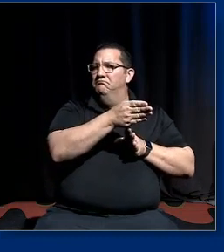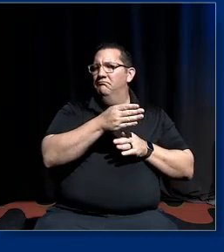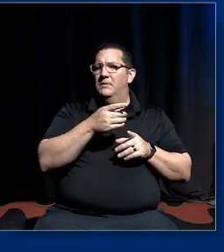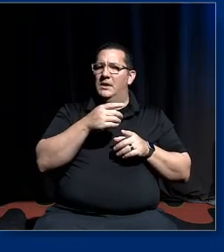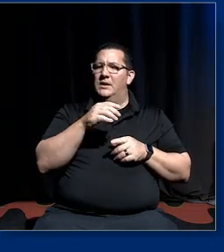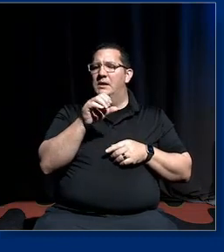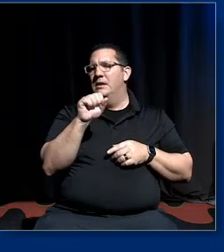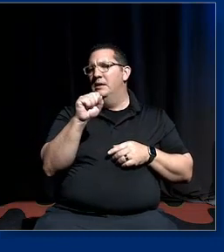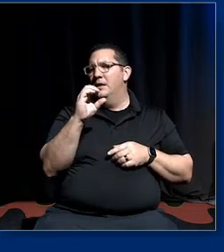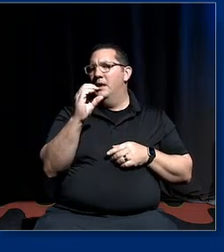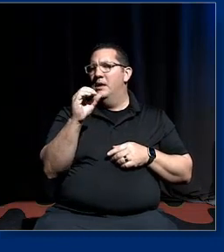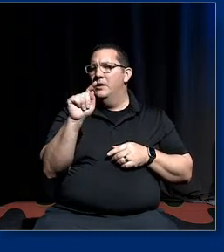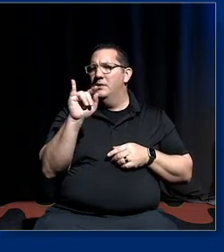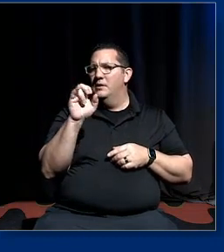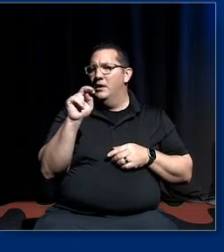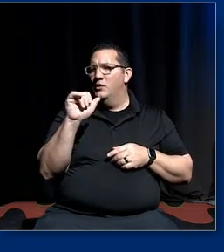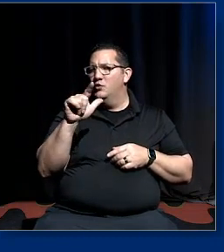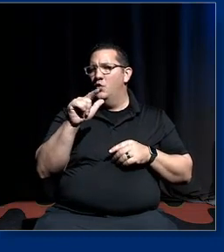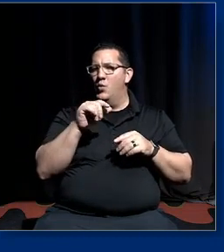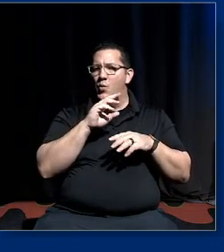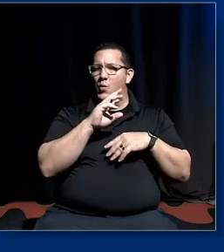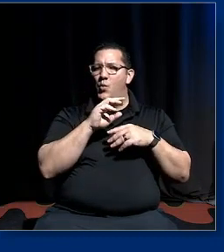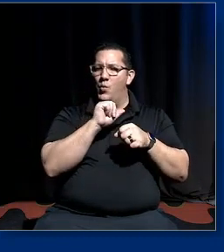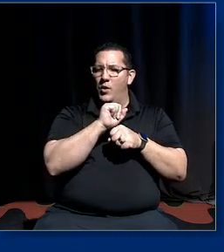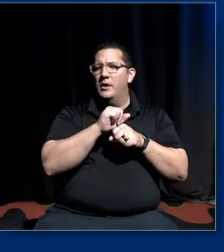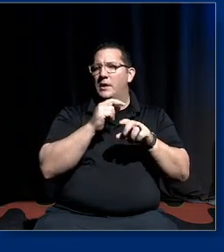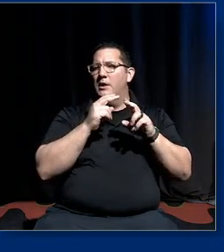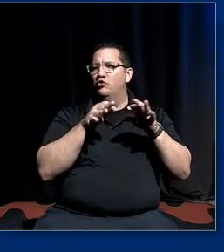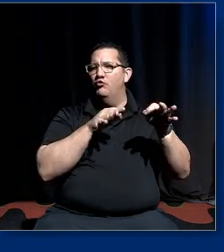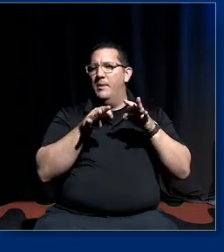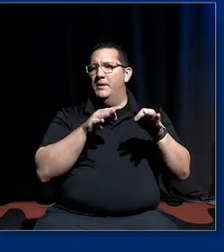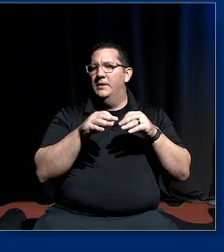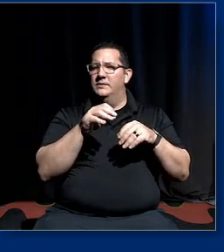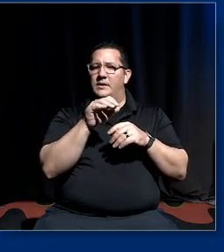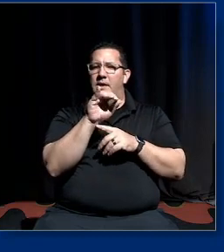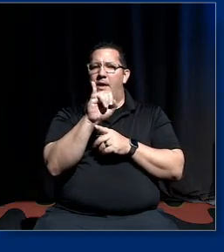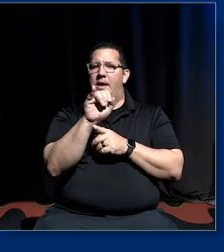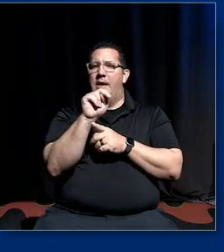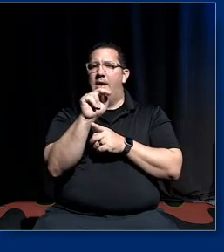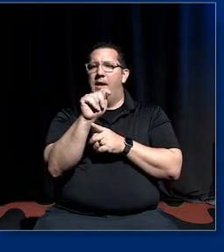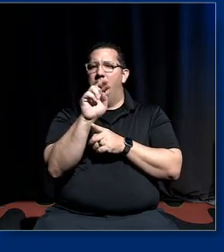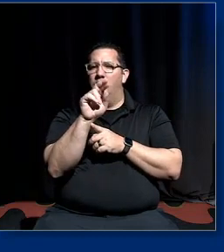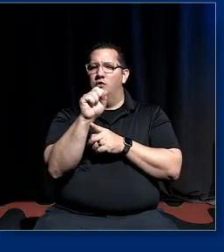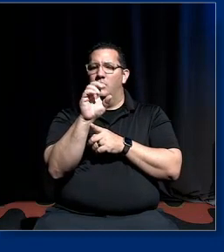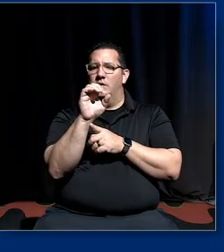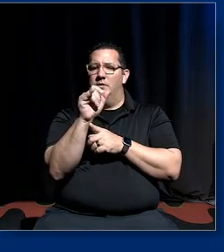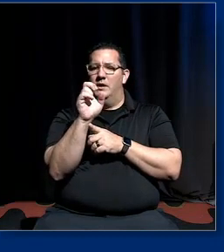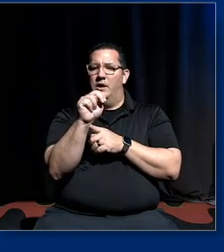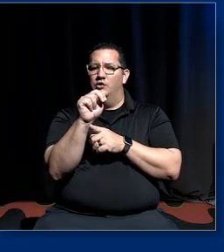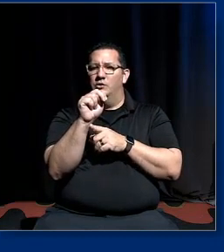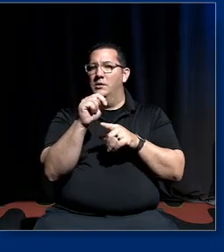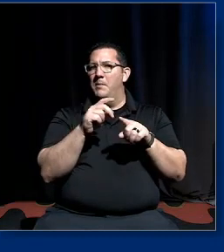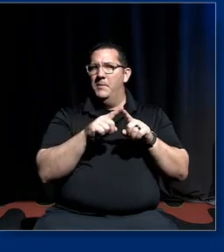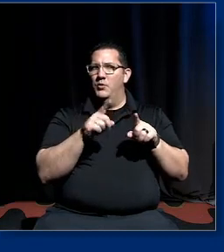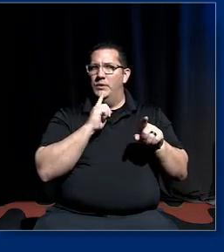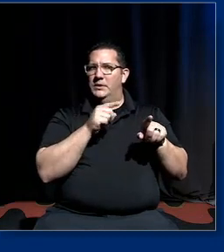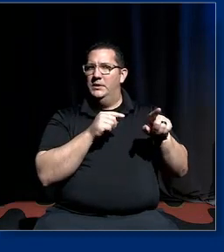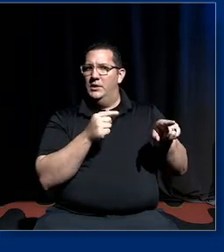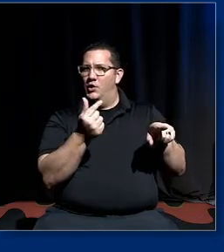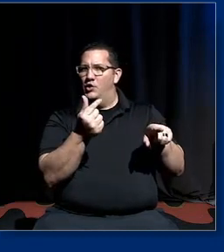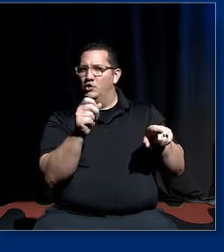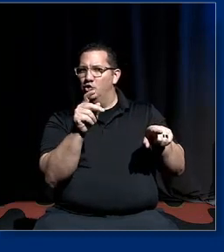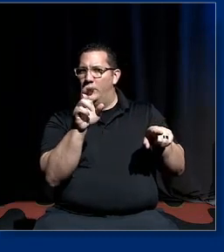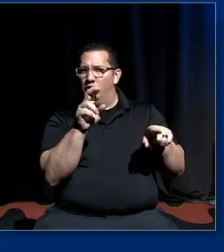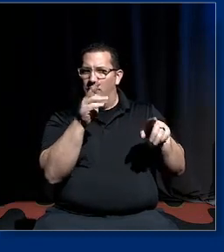but but but they describe it as intersectional and and when you say well where's the intersectionality they'll they'll they'll they'll point